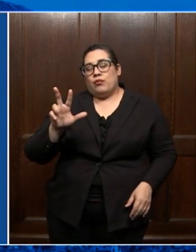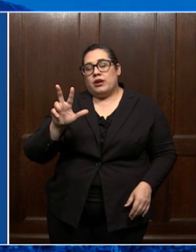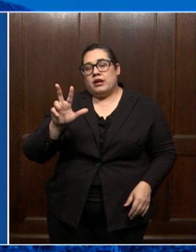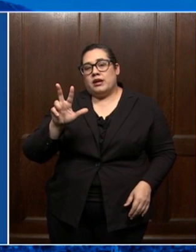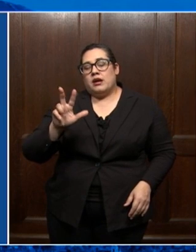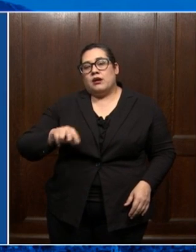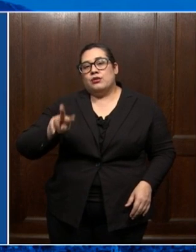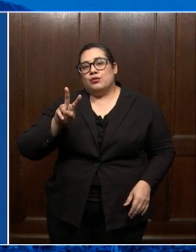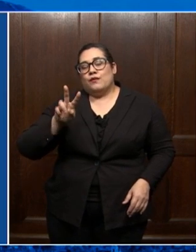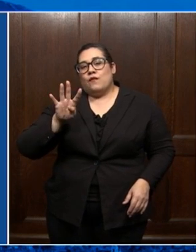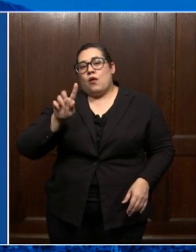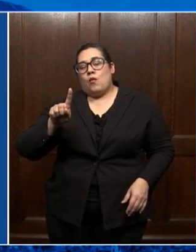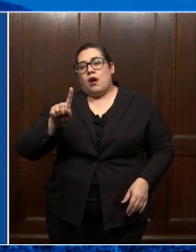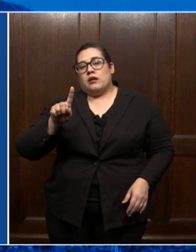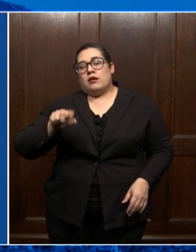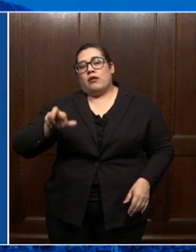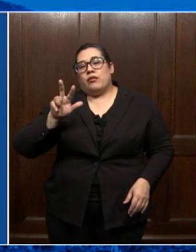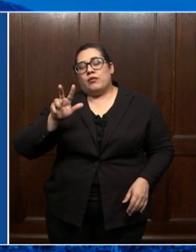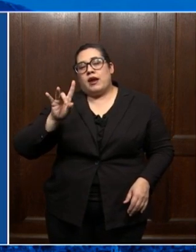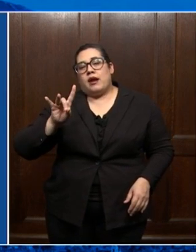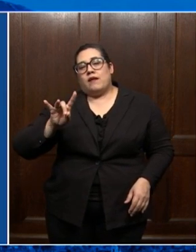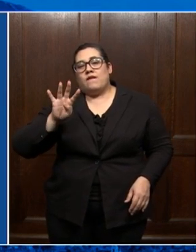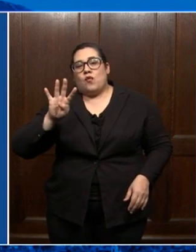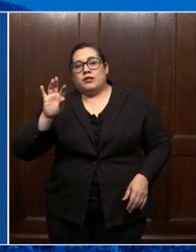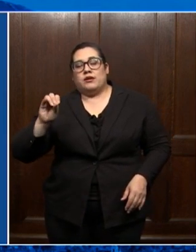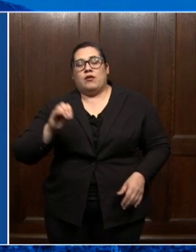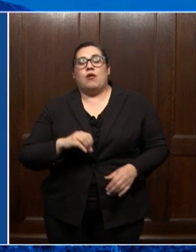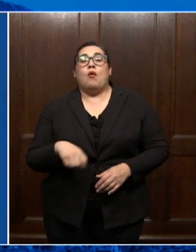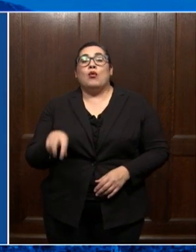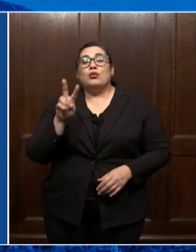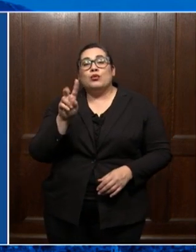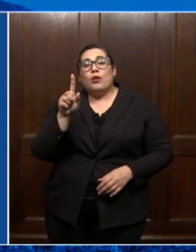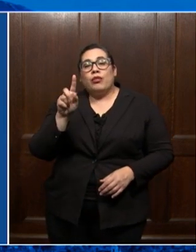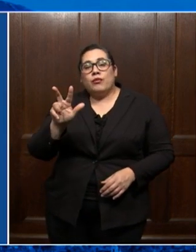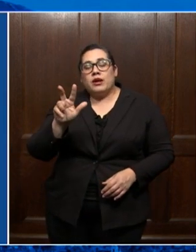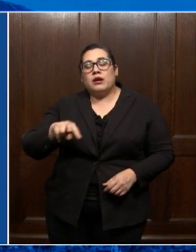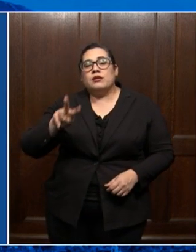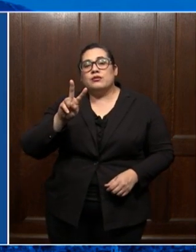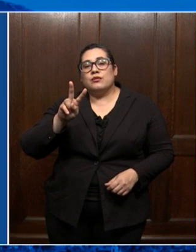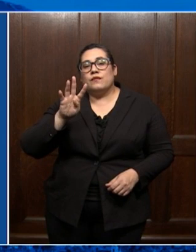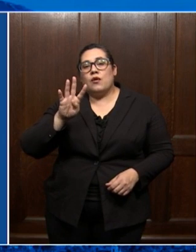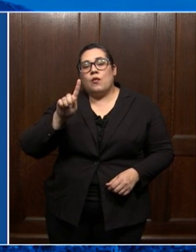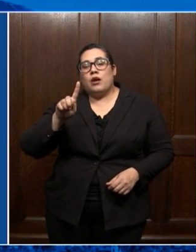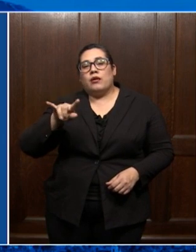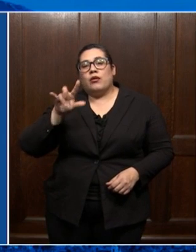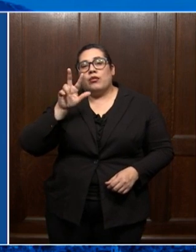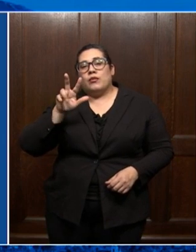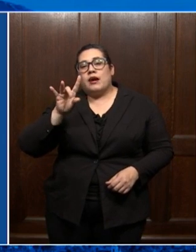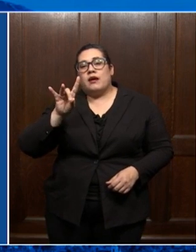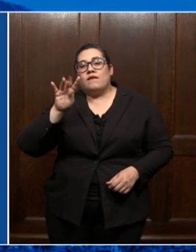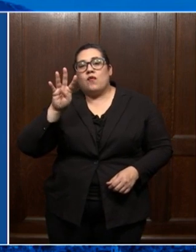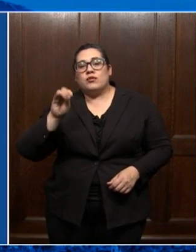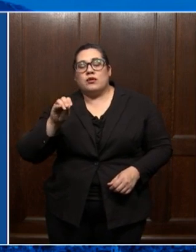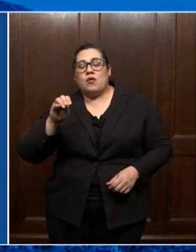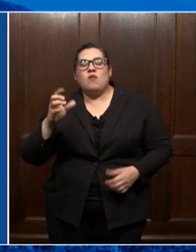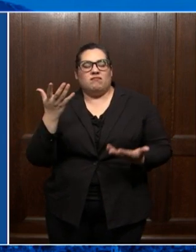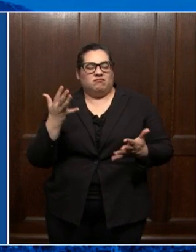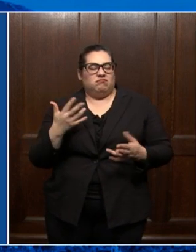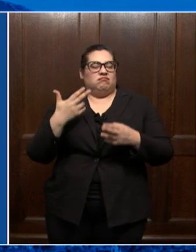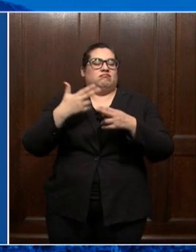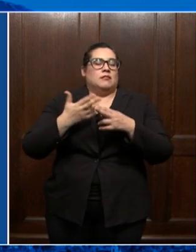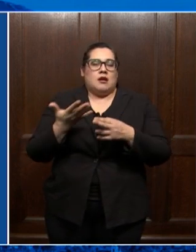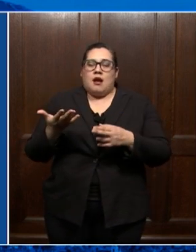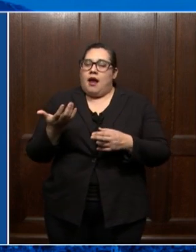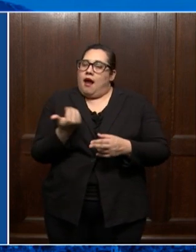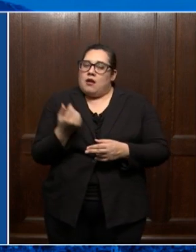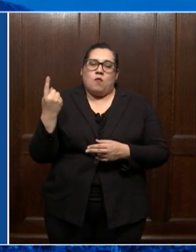-241-3840. 213-241-3840. And as I mentioned before,